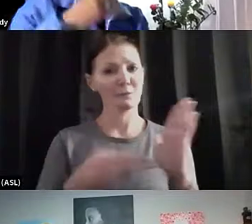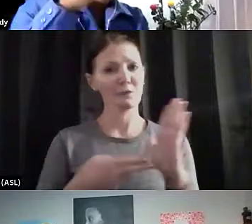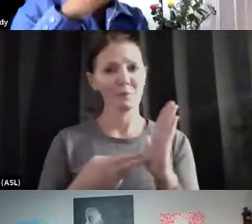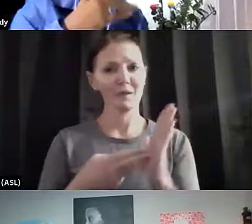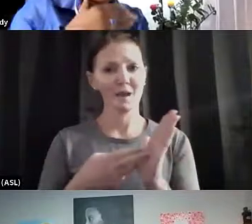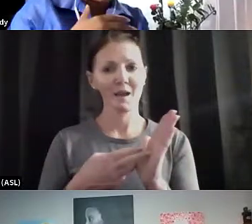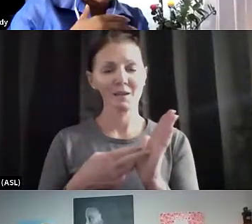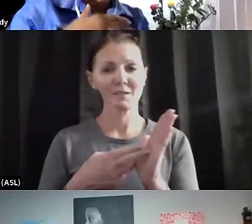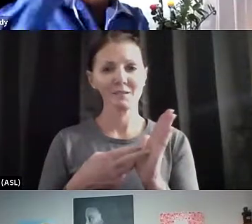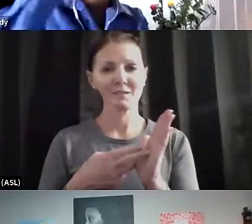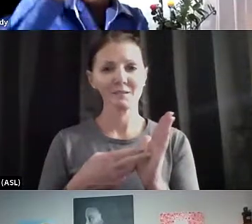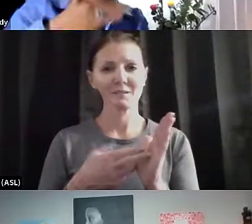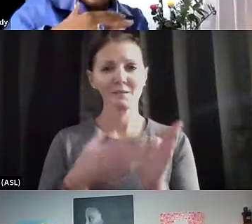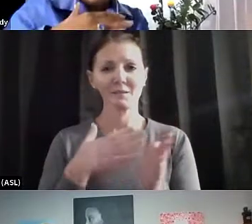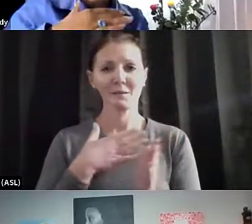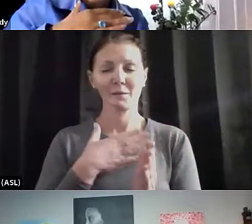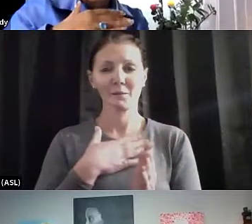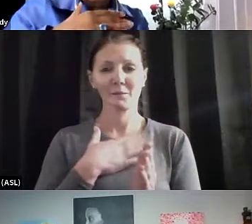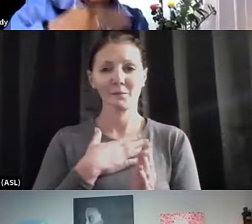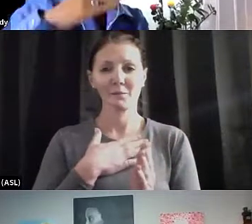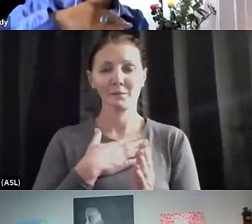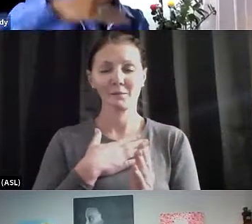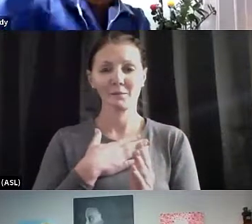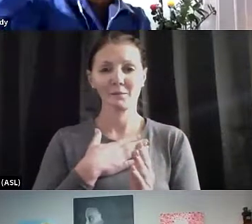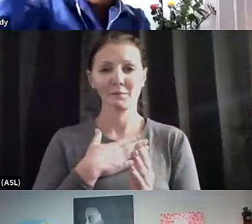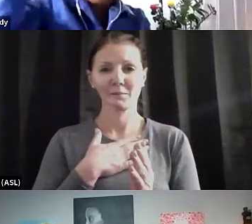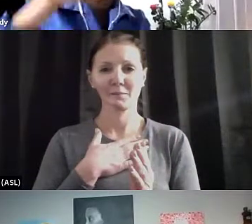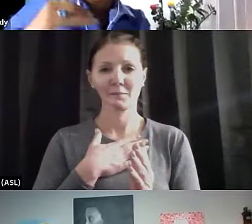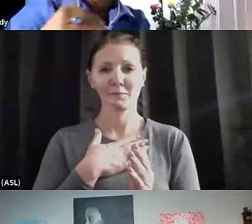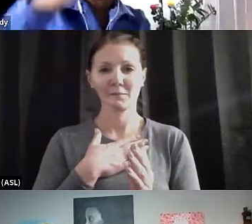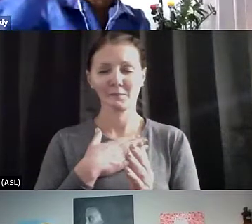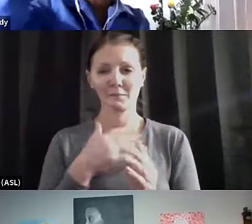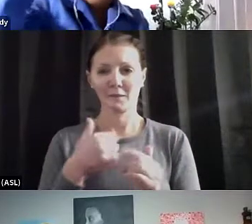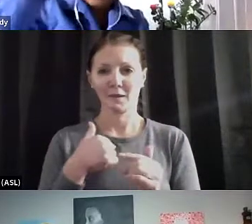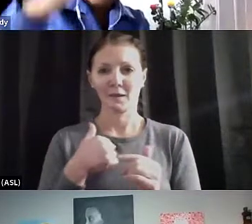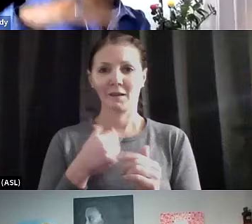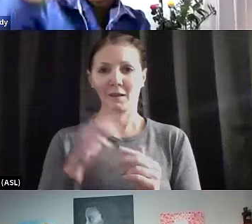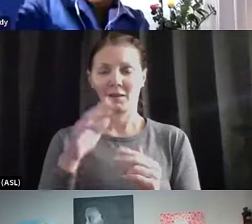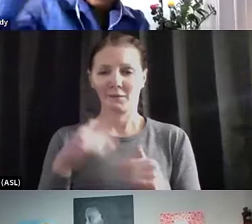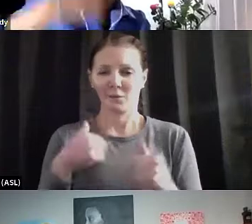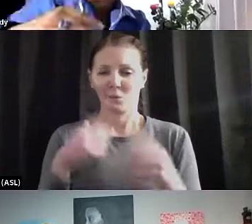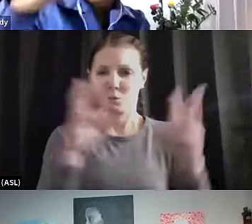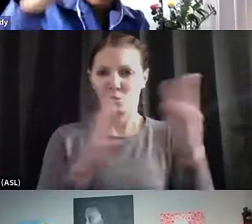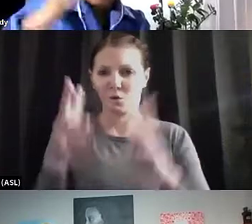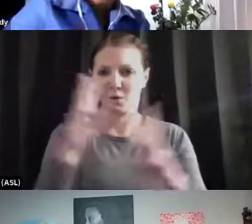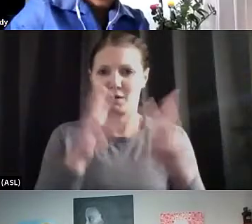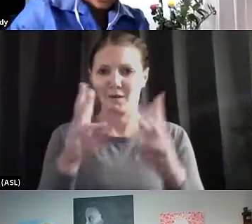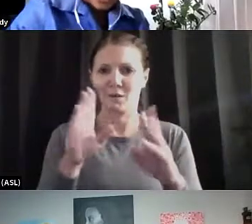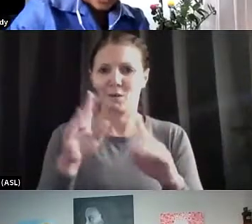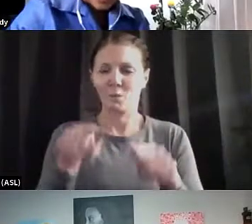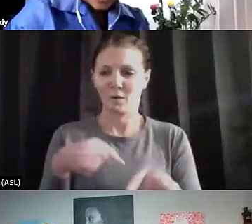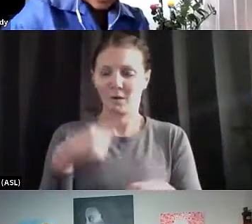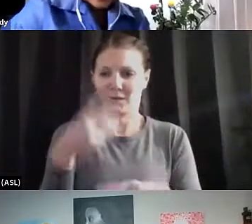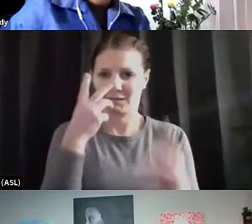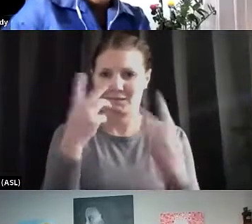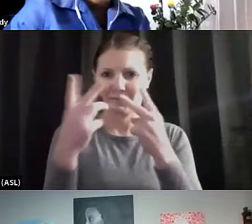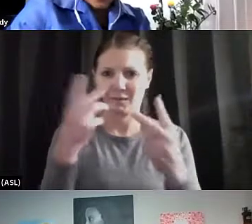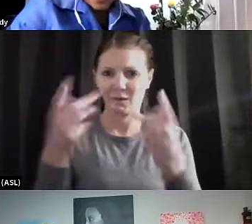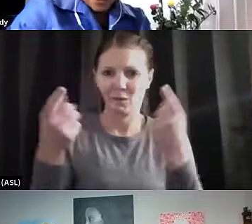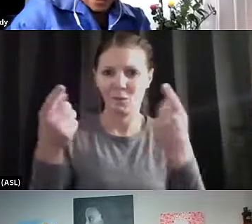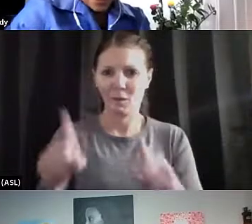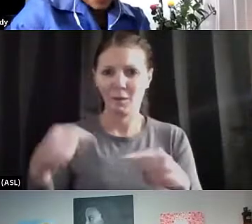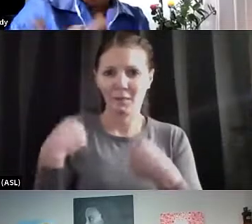my, my, my affective facts filter keep going up and down as I see what has happened through the last two years.